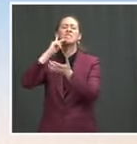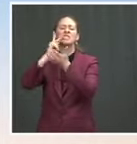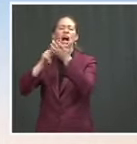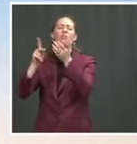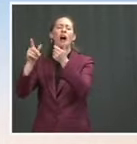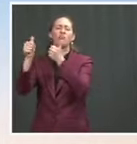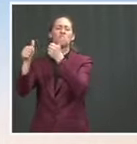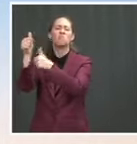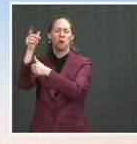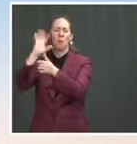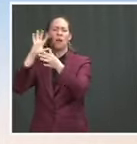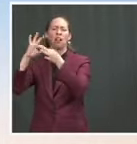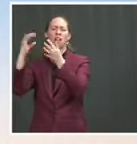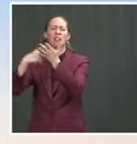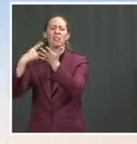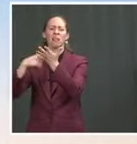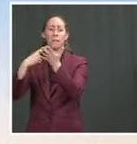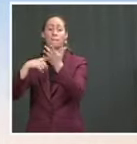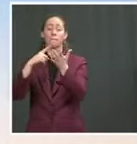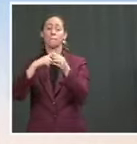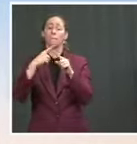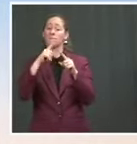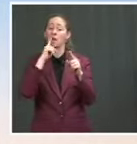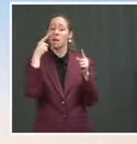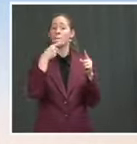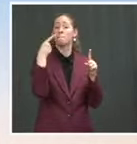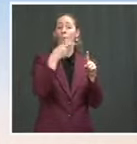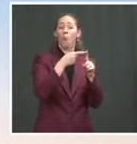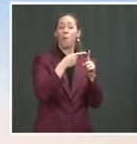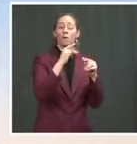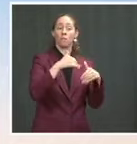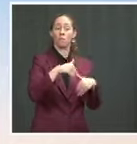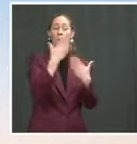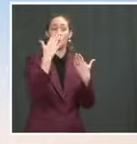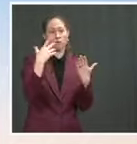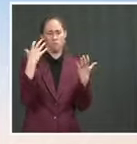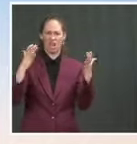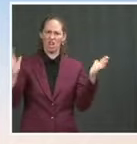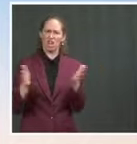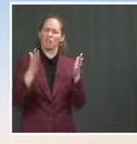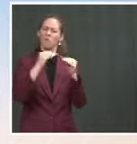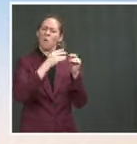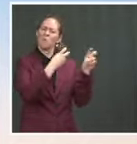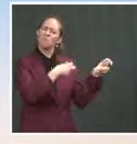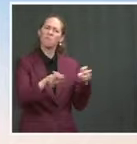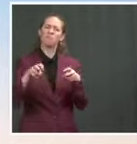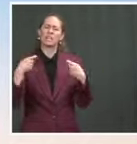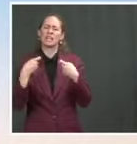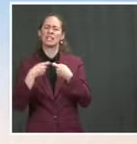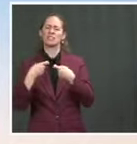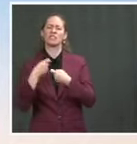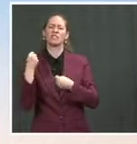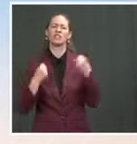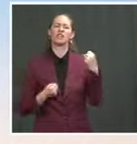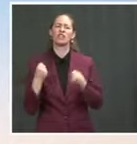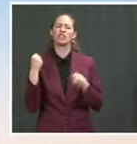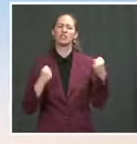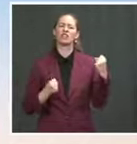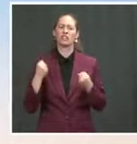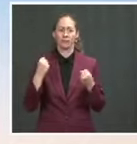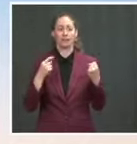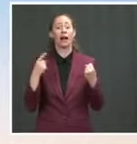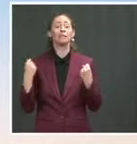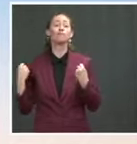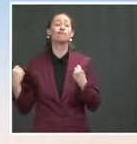proposal is to move to electric vehicles as an industry where people are driving electric vehicles, making our